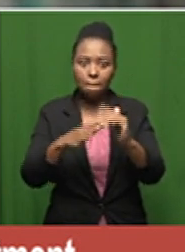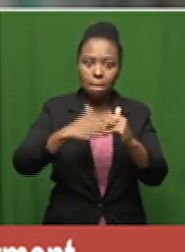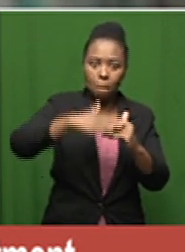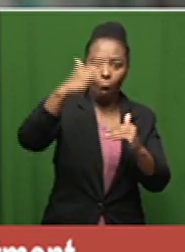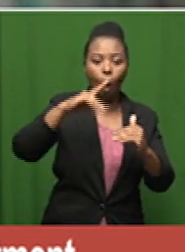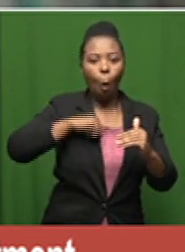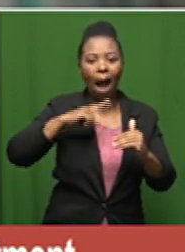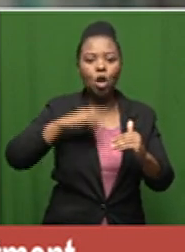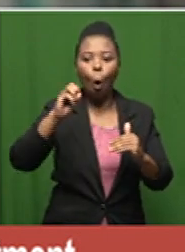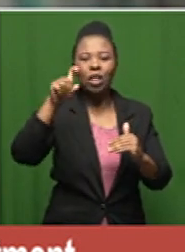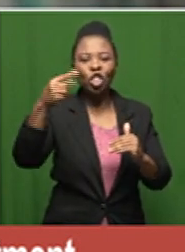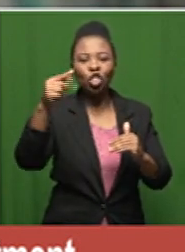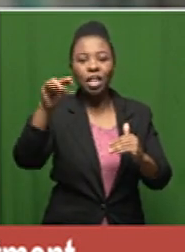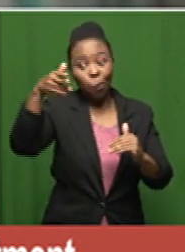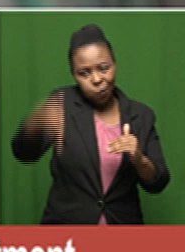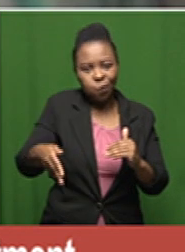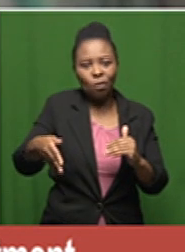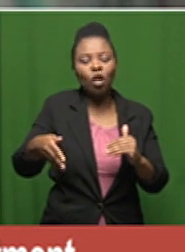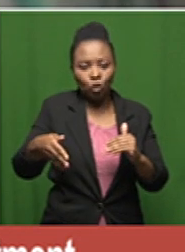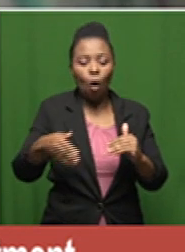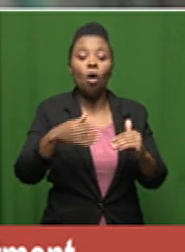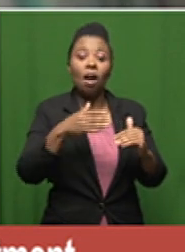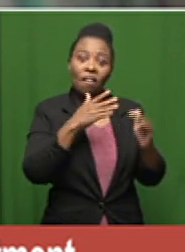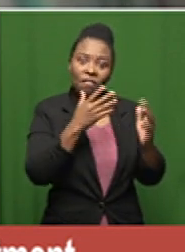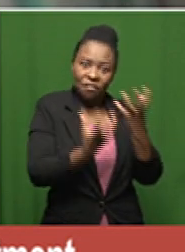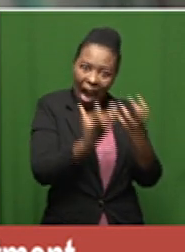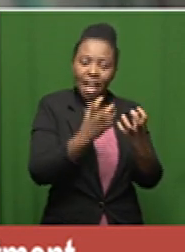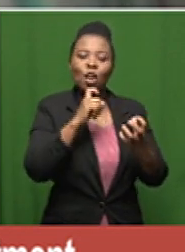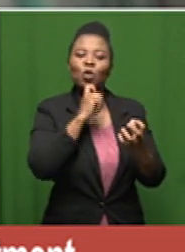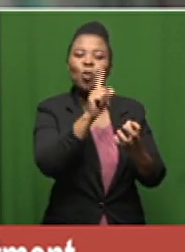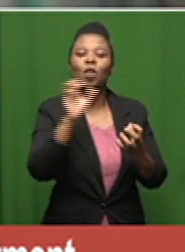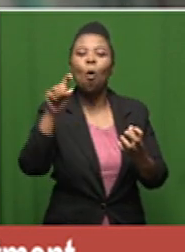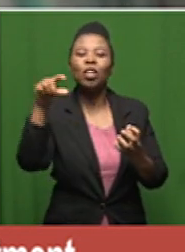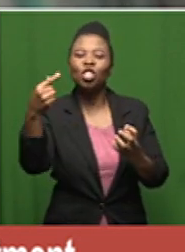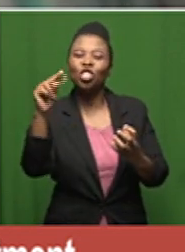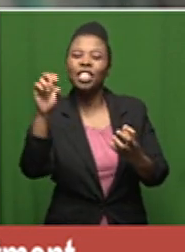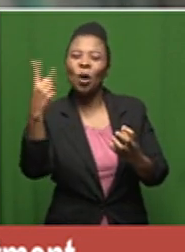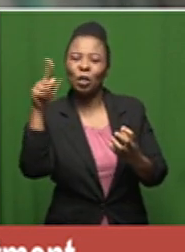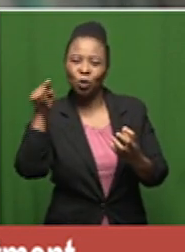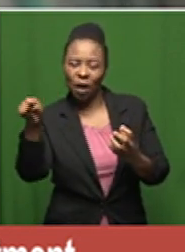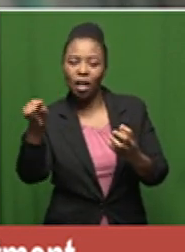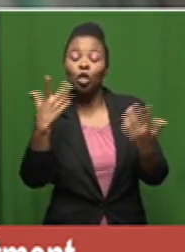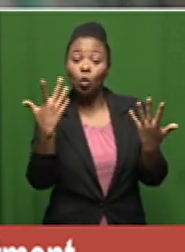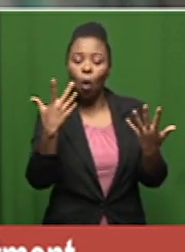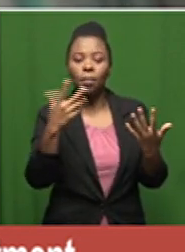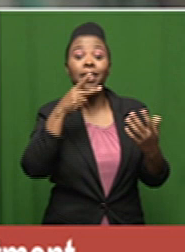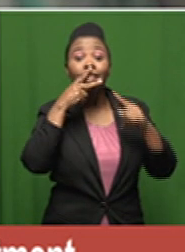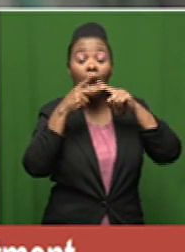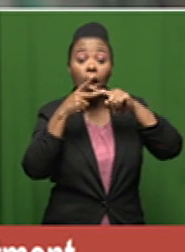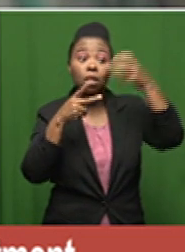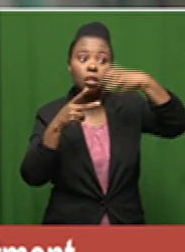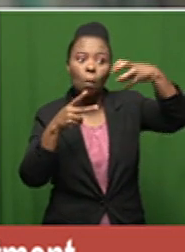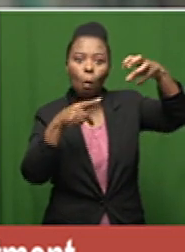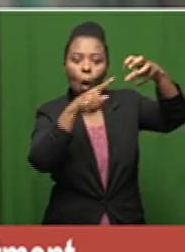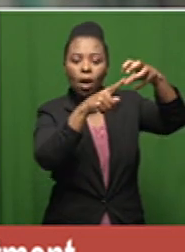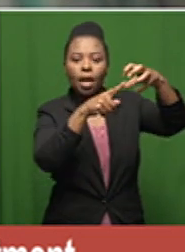the presence of oxygen fires utilize oxygen as well an additional factor is that cigarette smoke binds to the